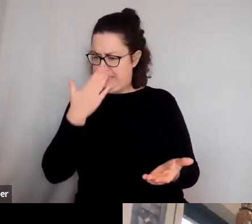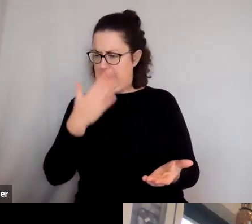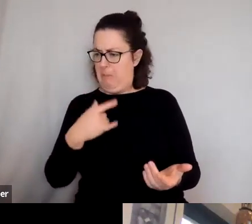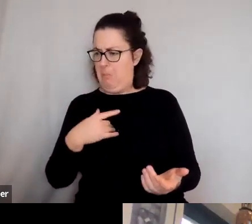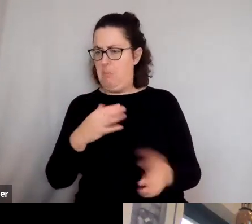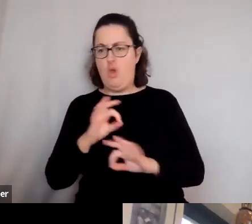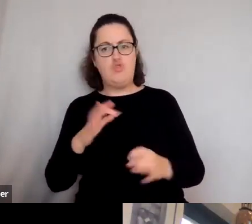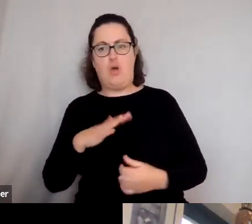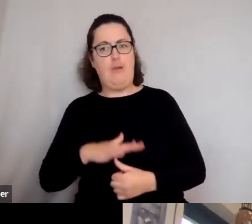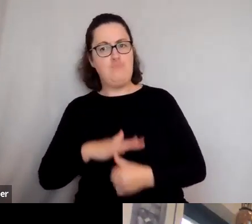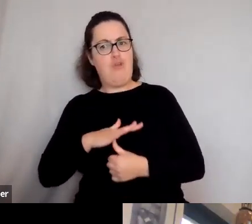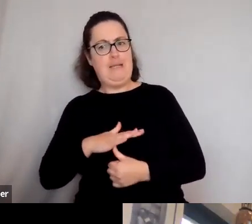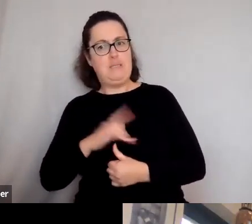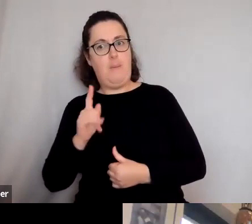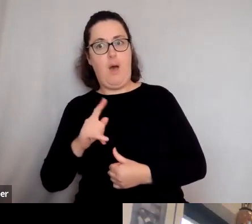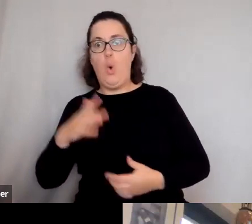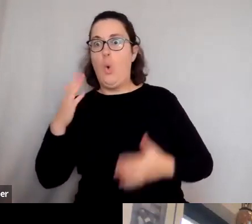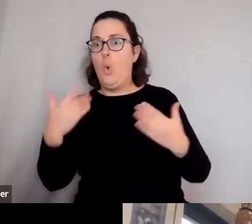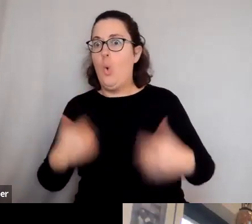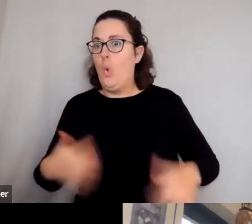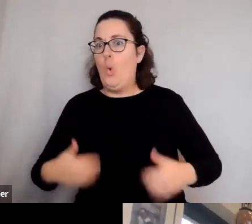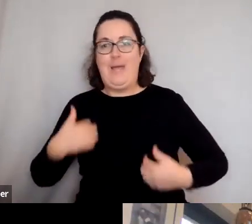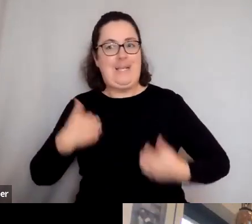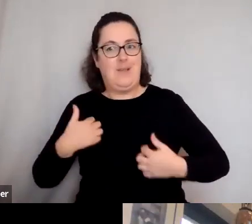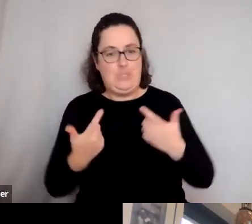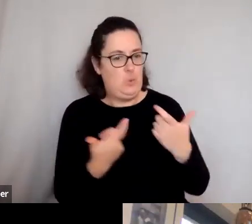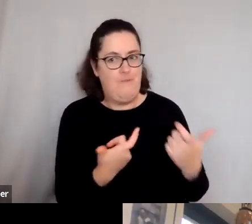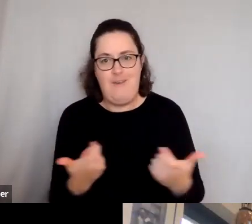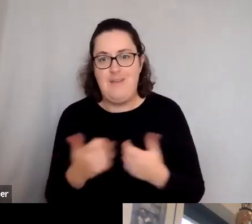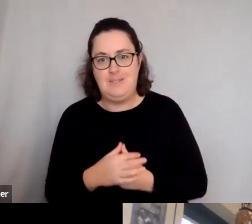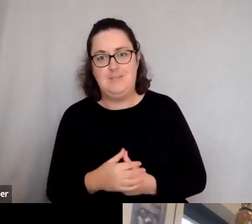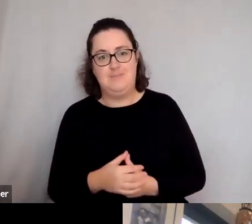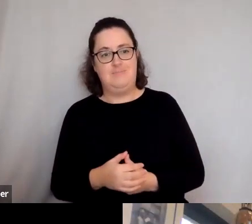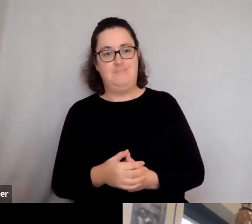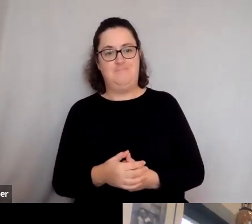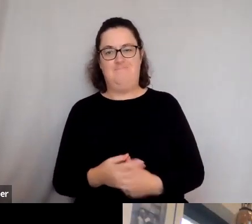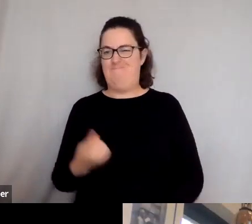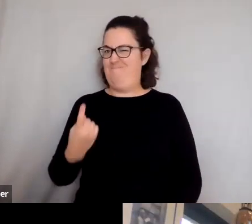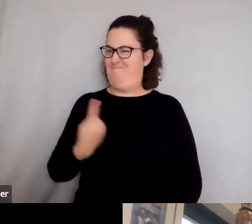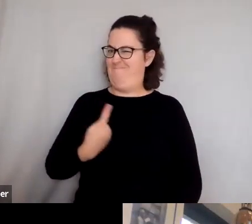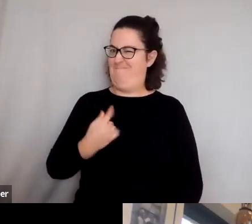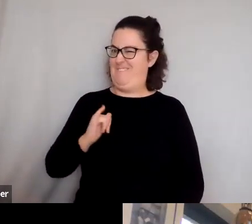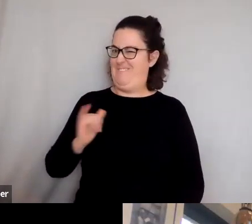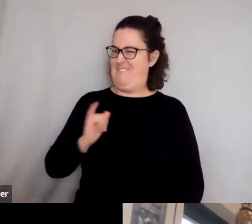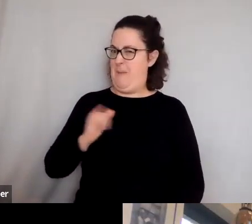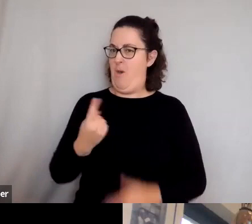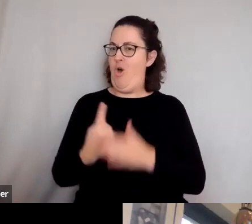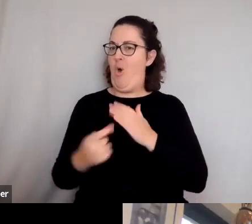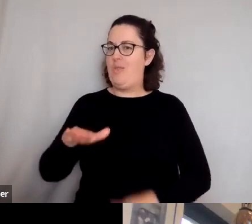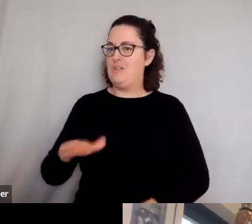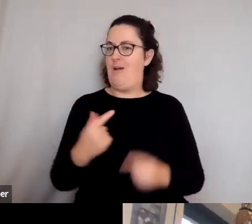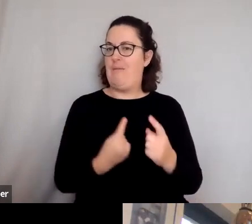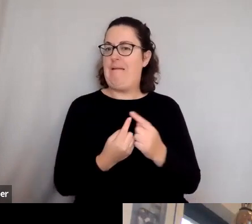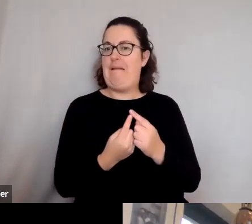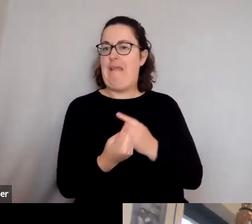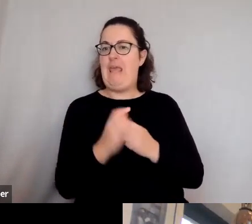but heavens, it's exciting to do it. You know, I grew up only child as well, I grew up very close to Chester. And